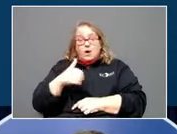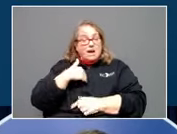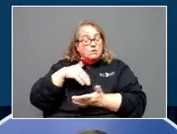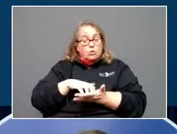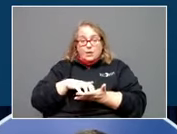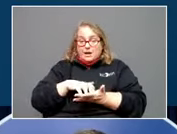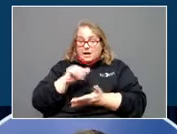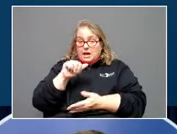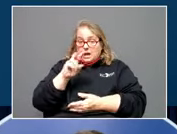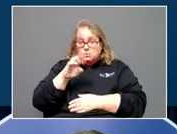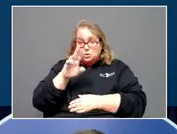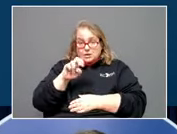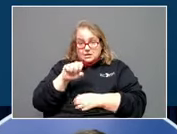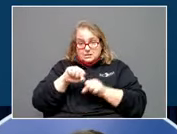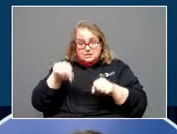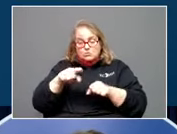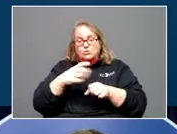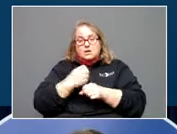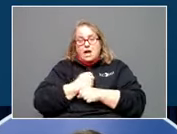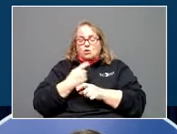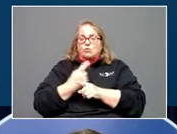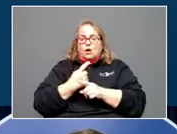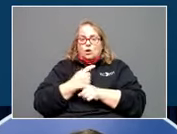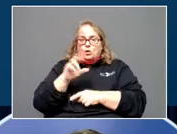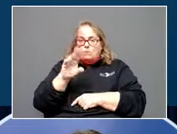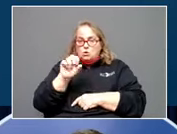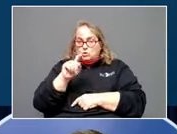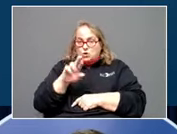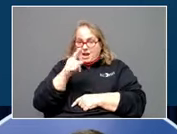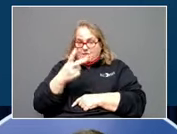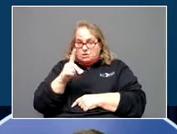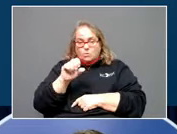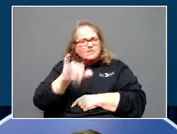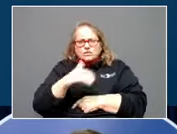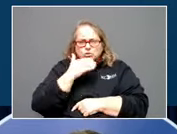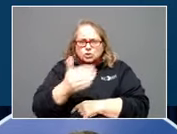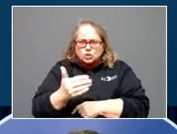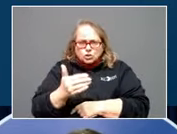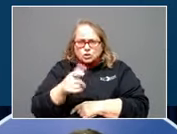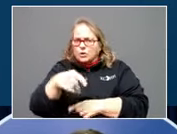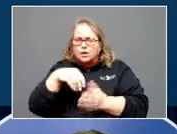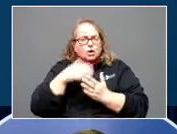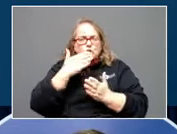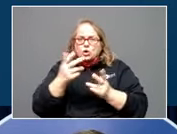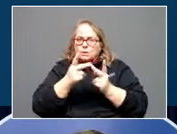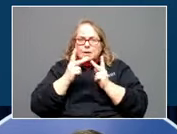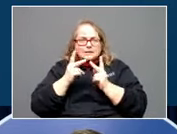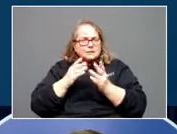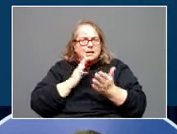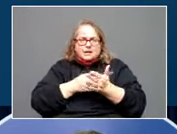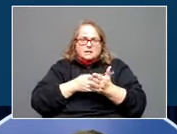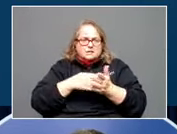you've gotten the regular booster, which is a half-dose. That's good. You're in a good place against Omicron. But please, regularly get